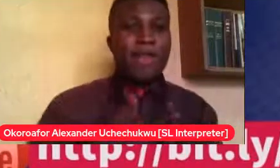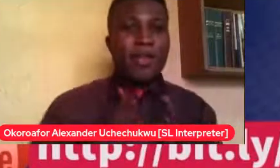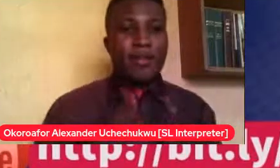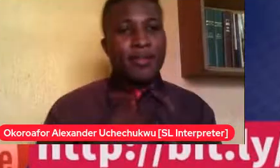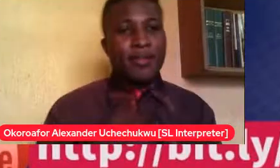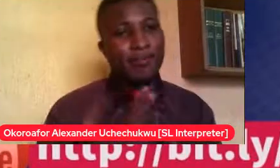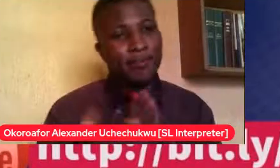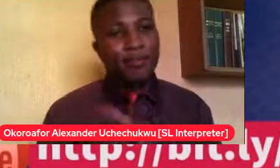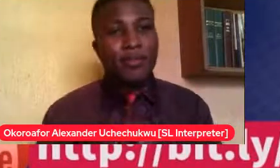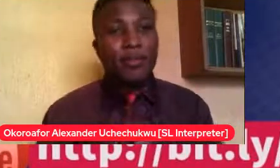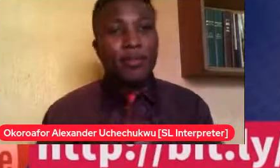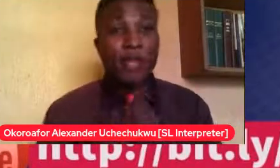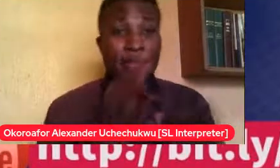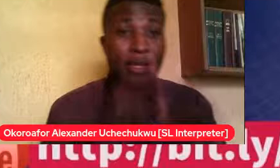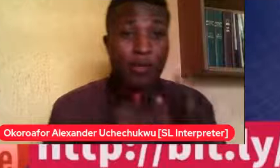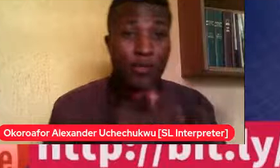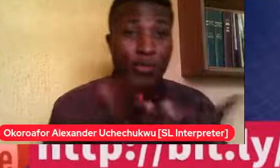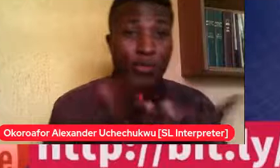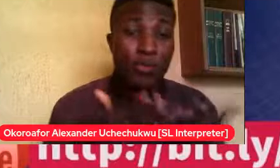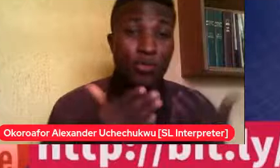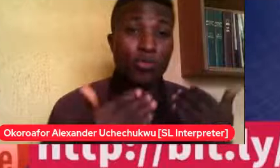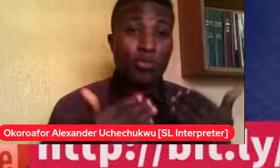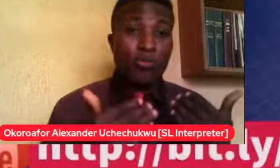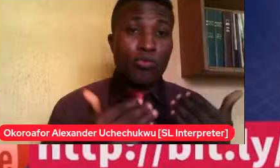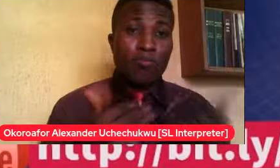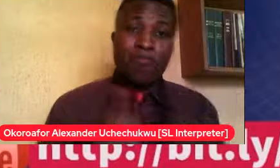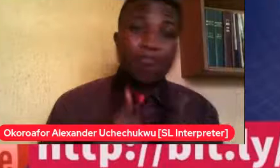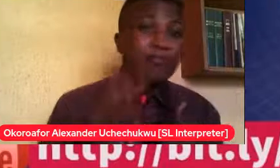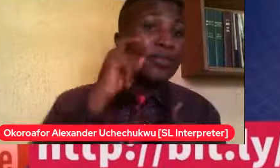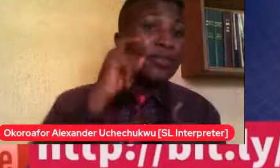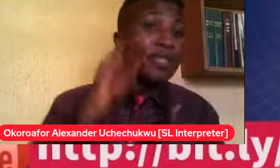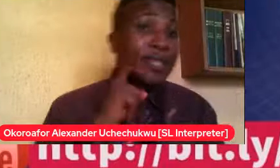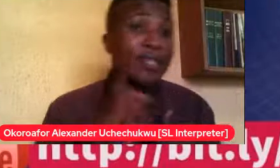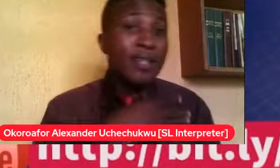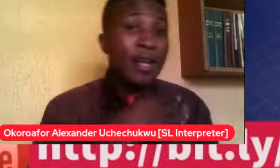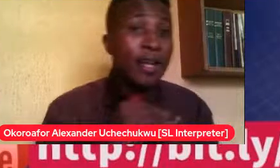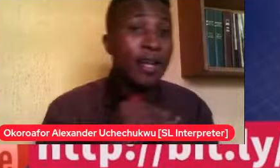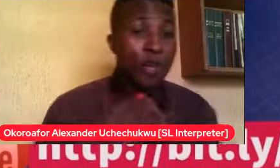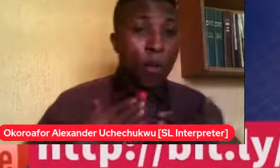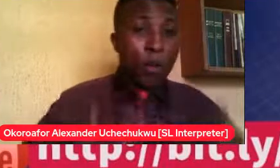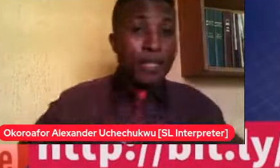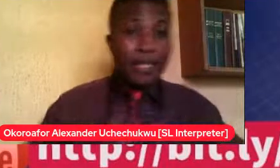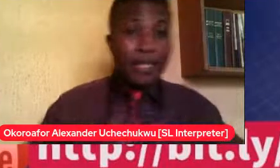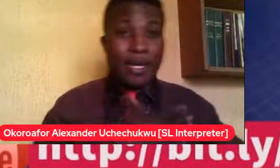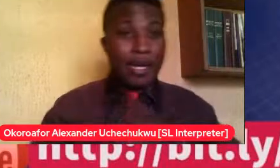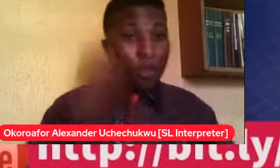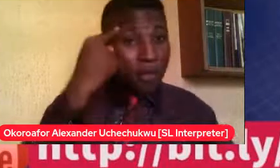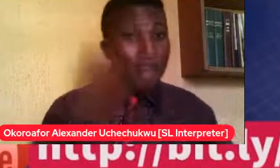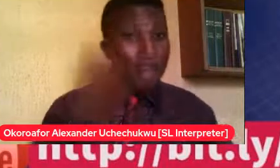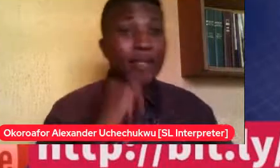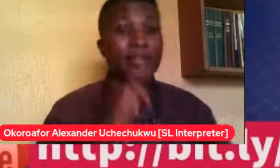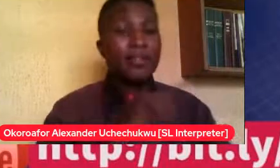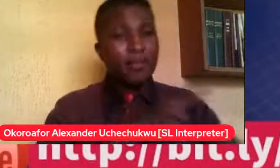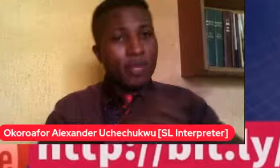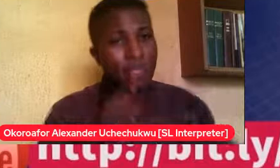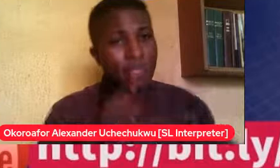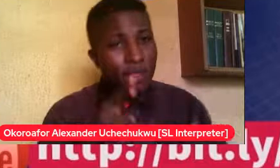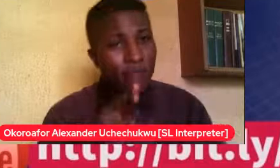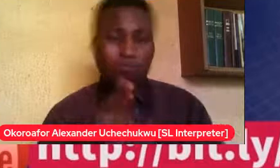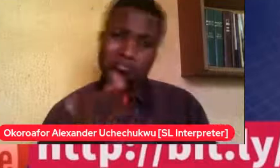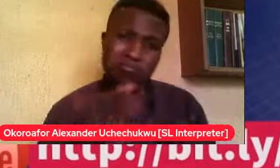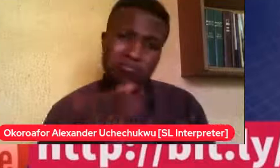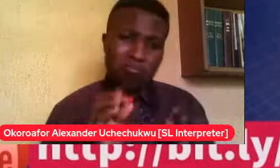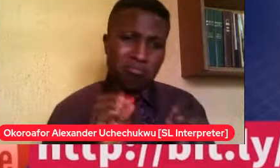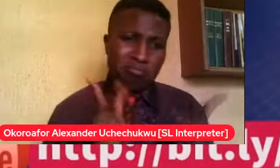and your mind is ready for the consequences, then fine. But there's an age for everything, both mentally, physically,